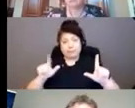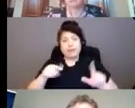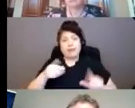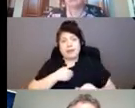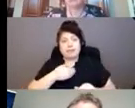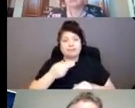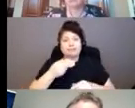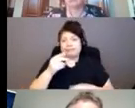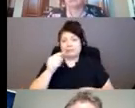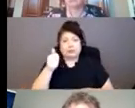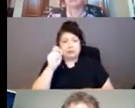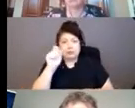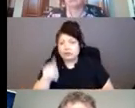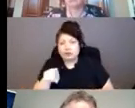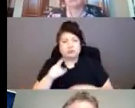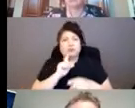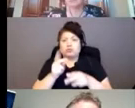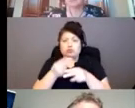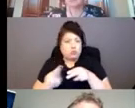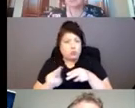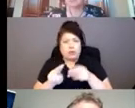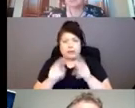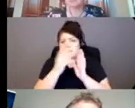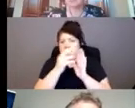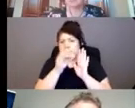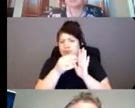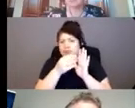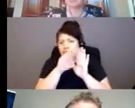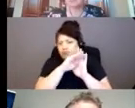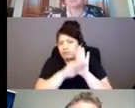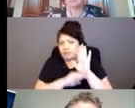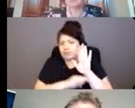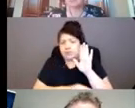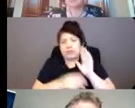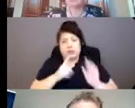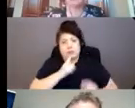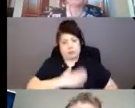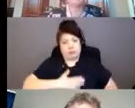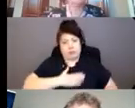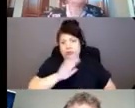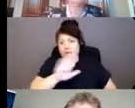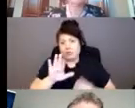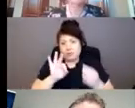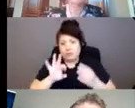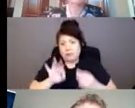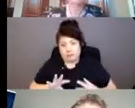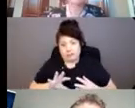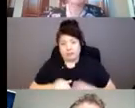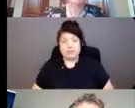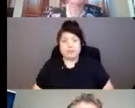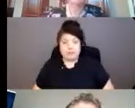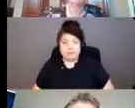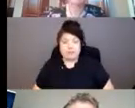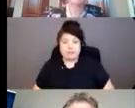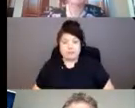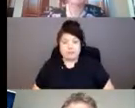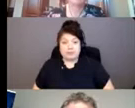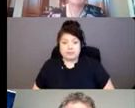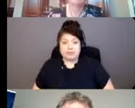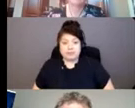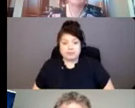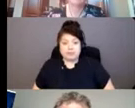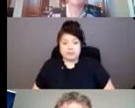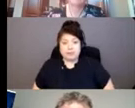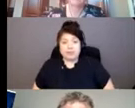than 10 questions, but we would really appreciate if you could fill it out. We appreciate your feedback about the session as well as